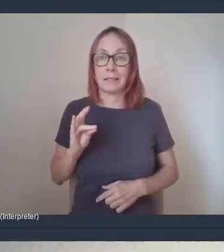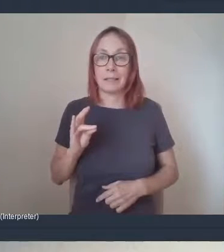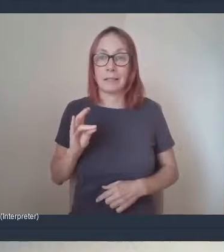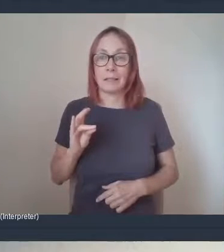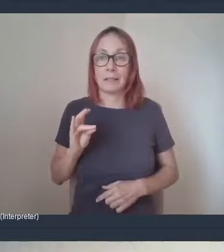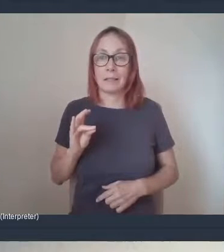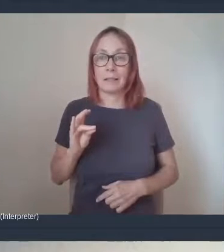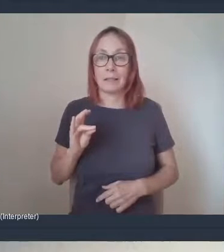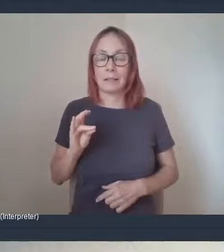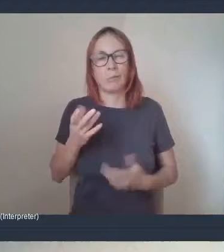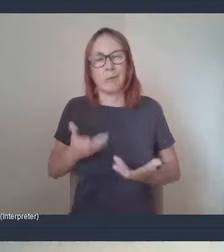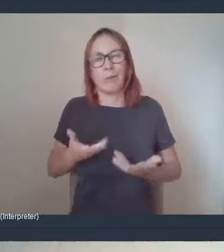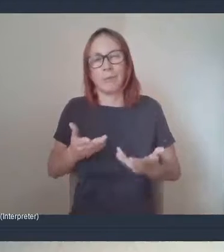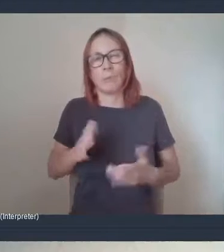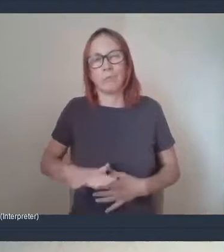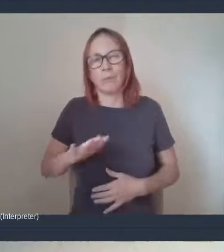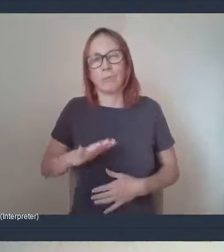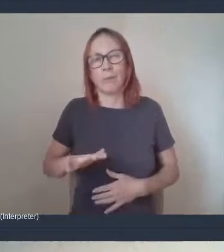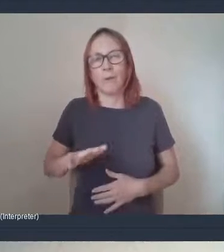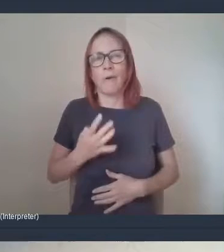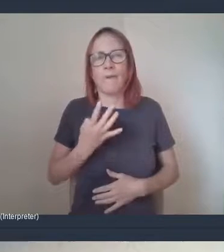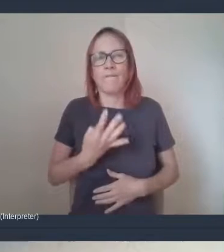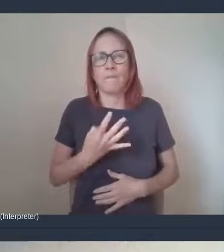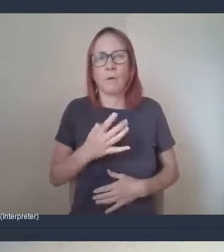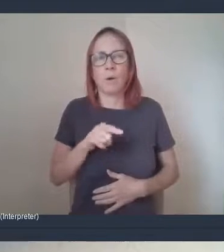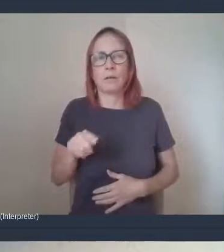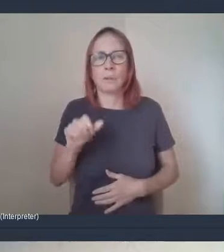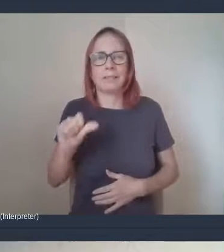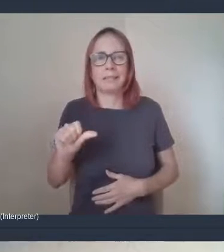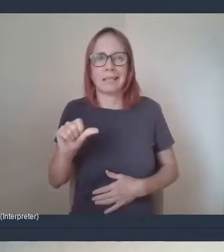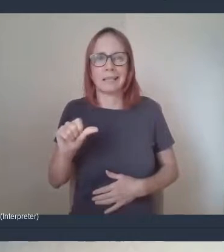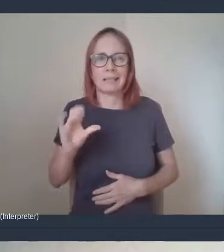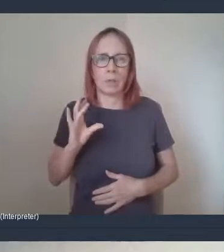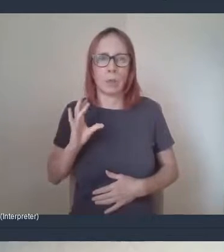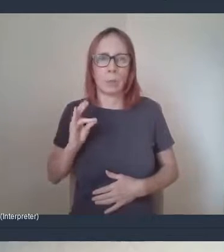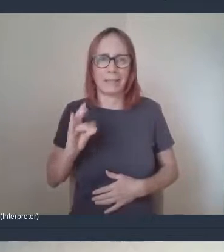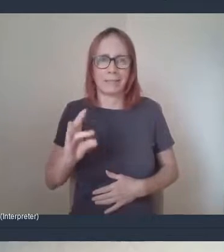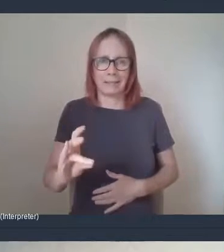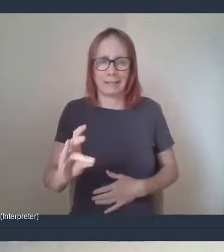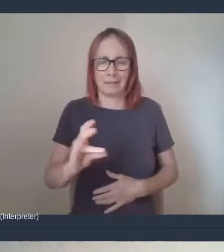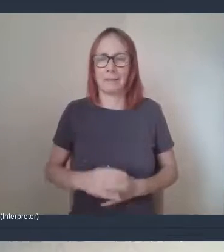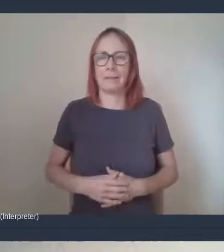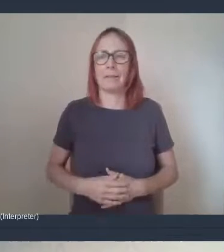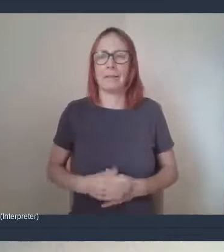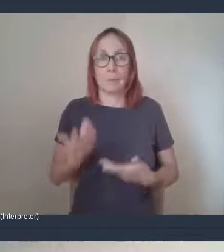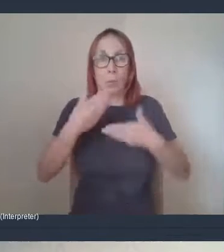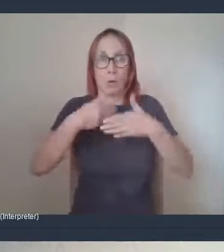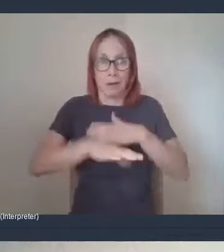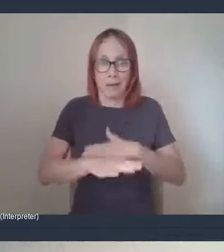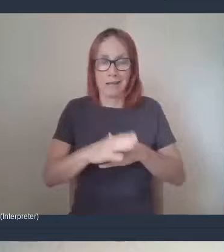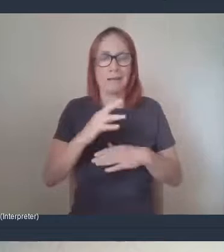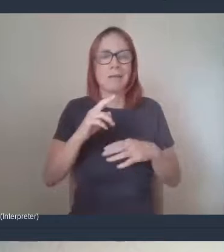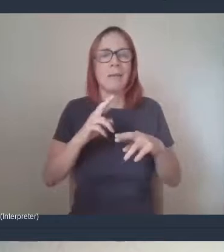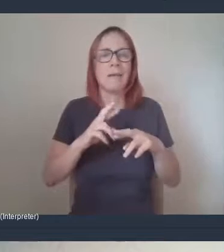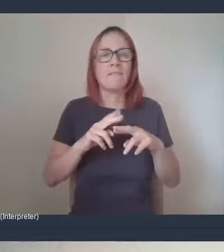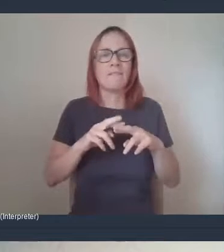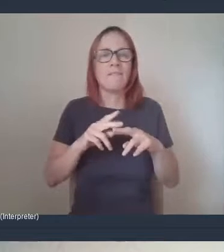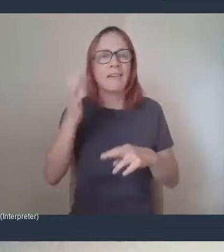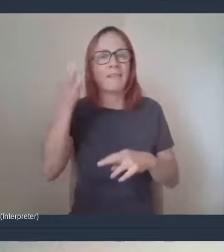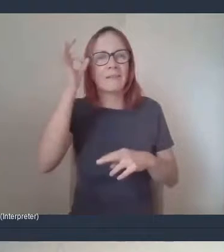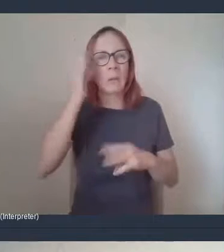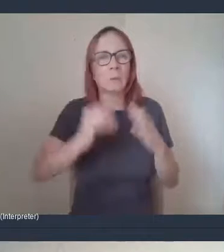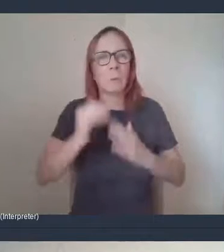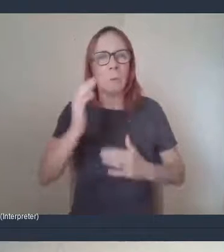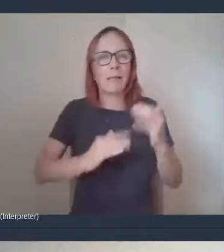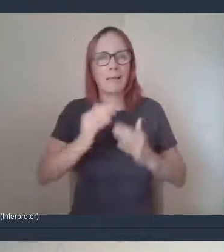at the moment, there's about four to six of us on a Wednesday. We, we go into the Fife Council building, that's where we make up the ambient food